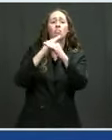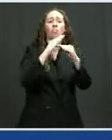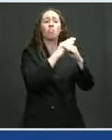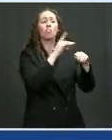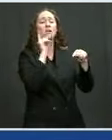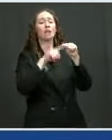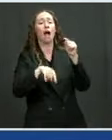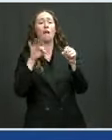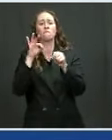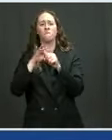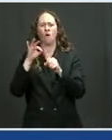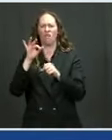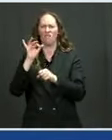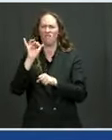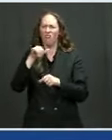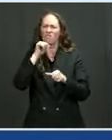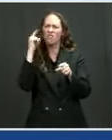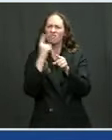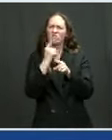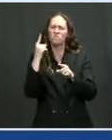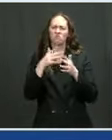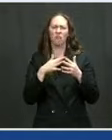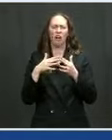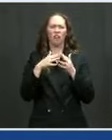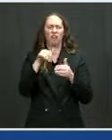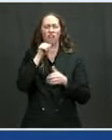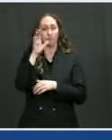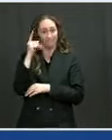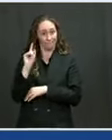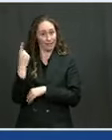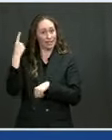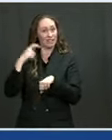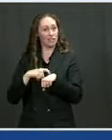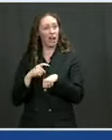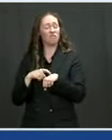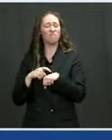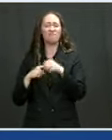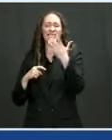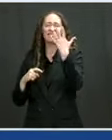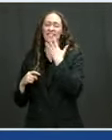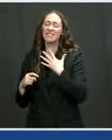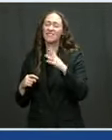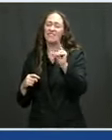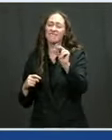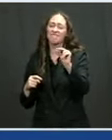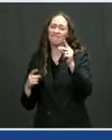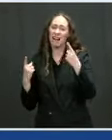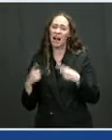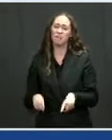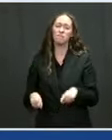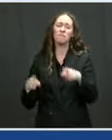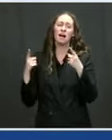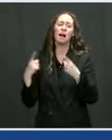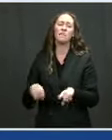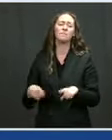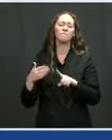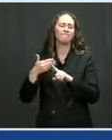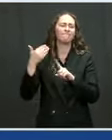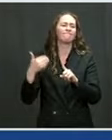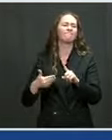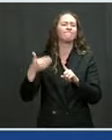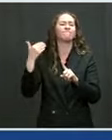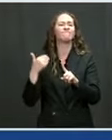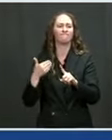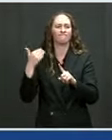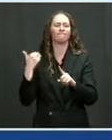sadly, unprecedented. The creed, we shall overcome, is a long-time mainstay of the